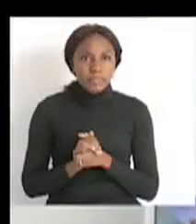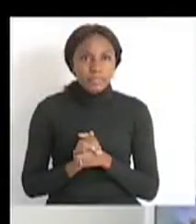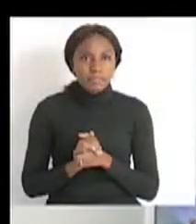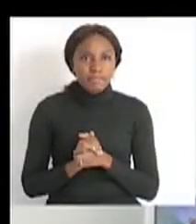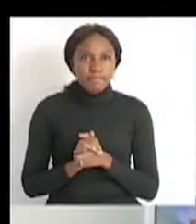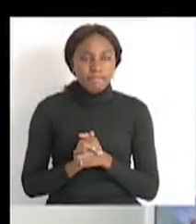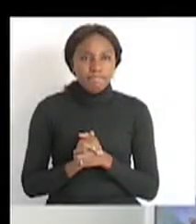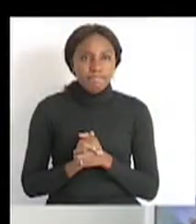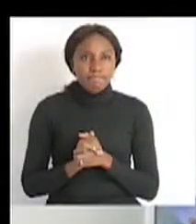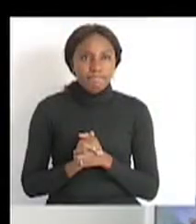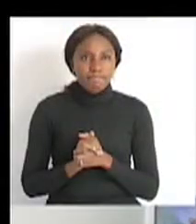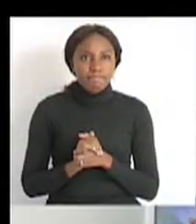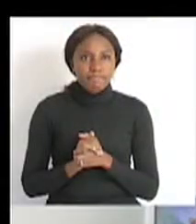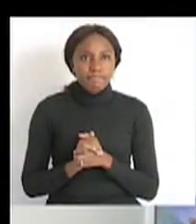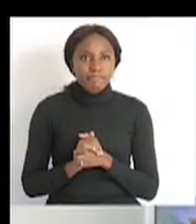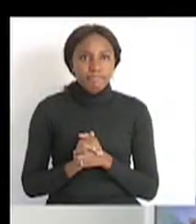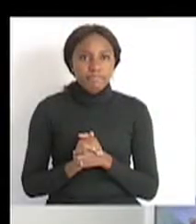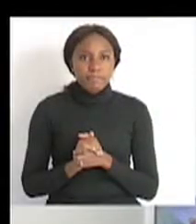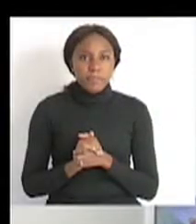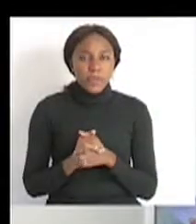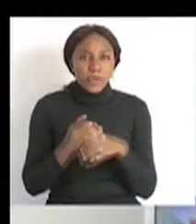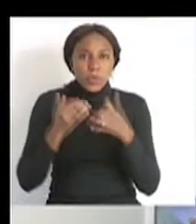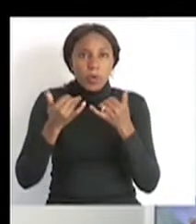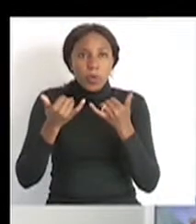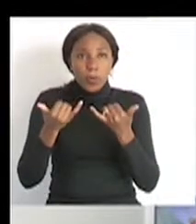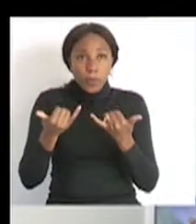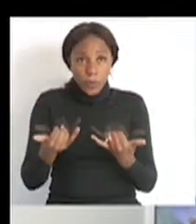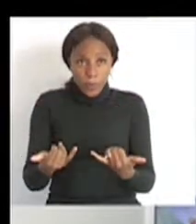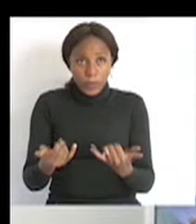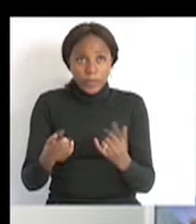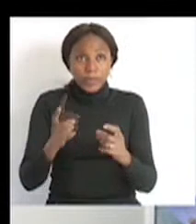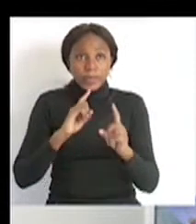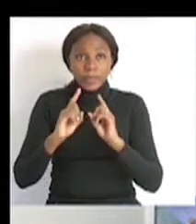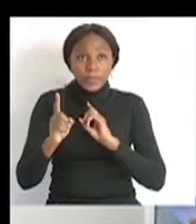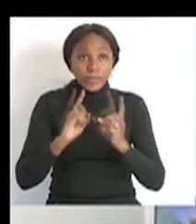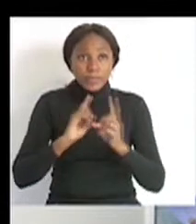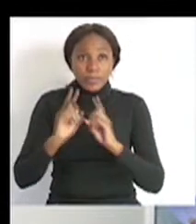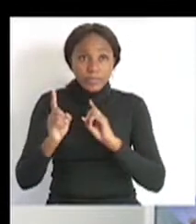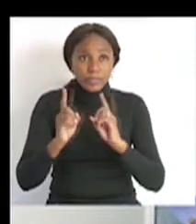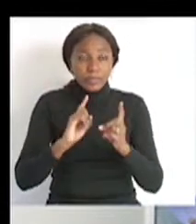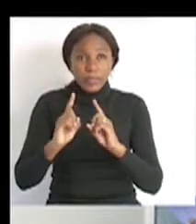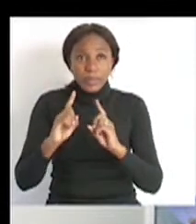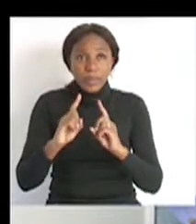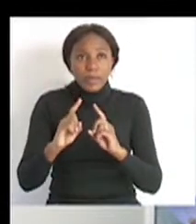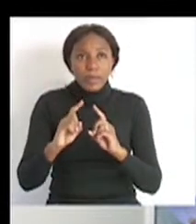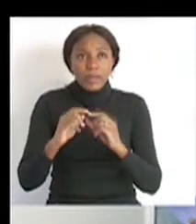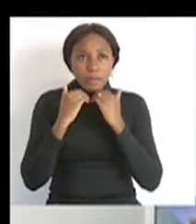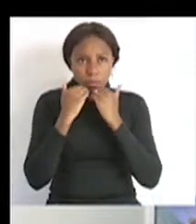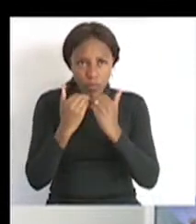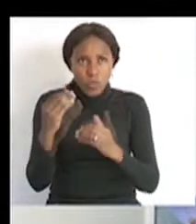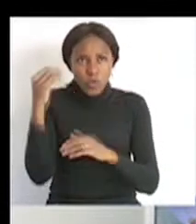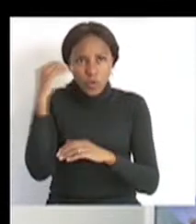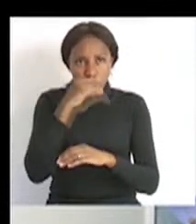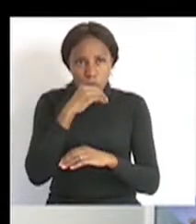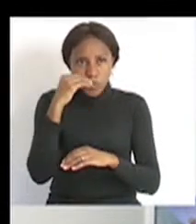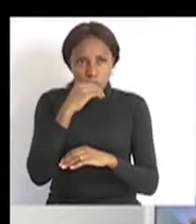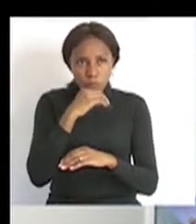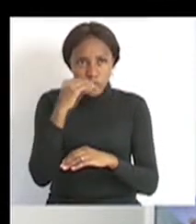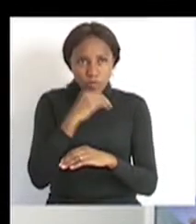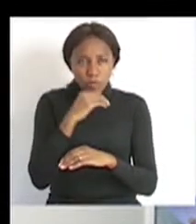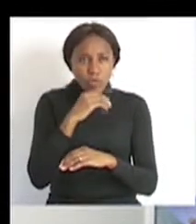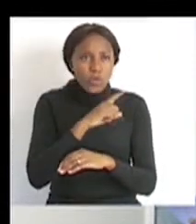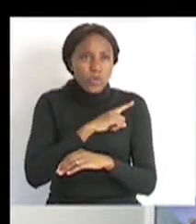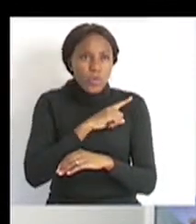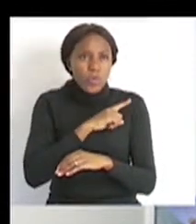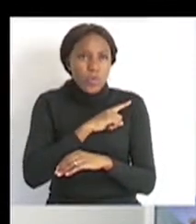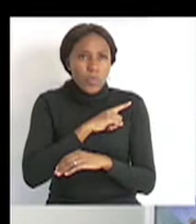Okay, great for us. So the next thing that we will be talking about is the main food types and the important and how important